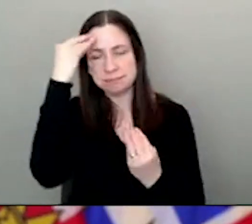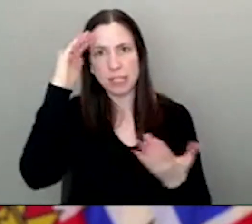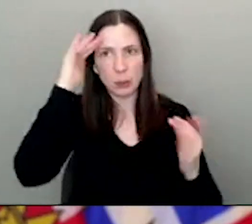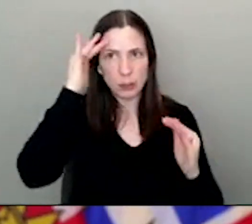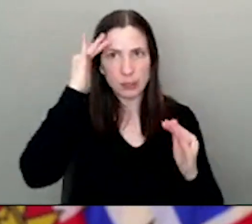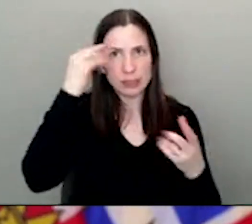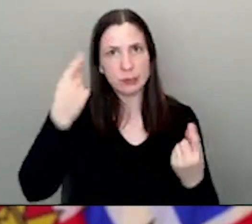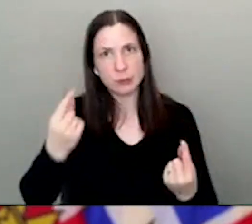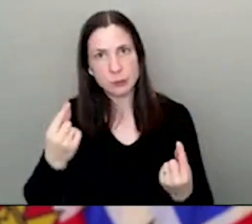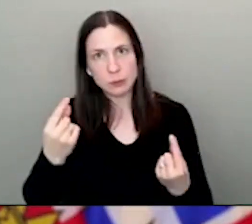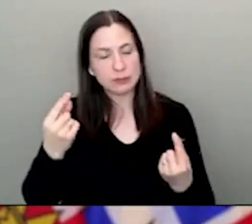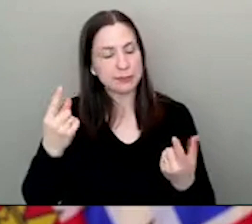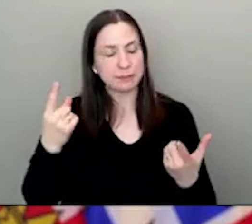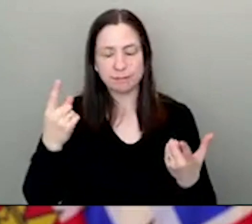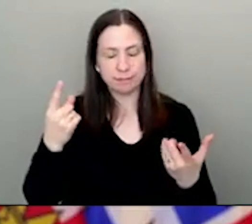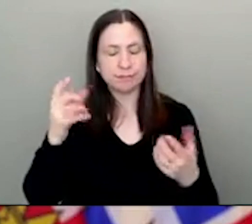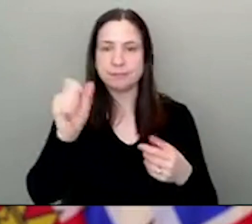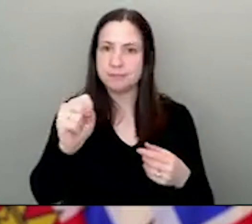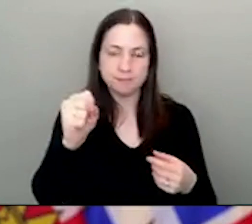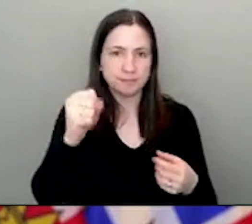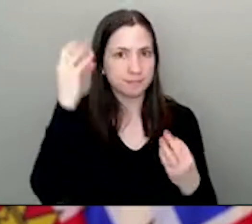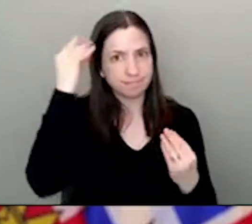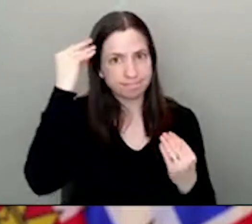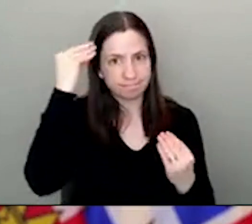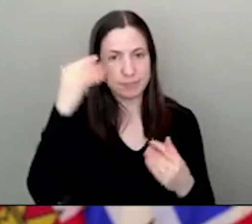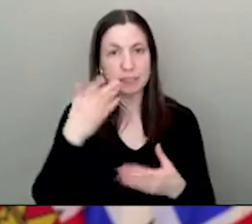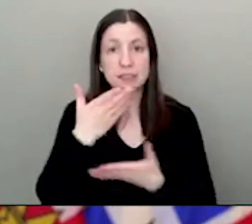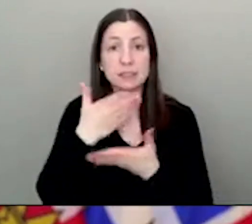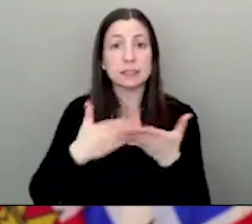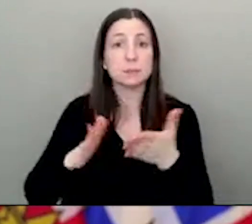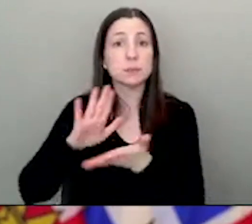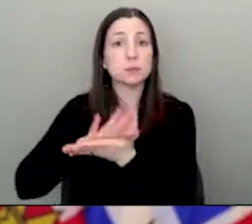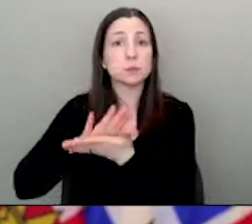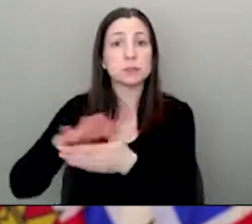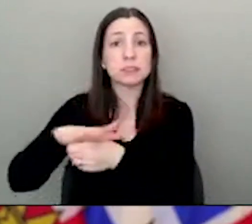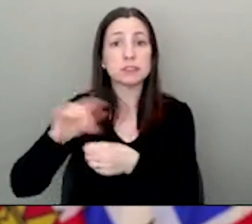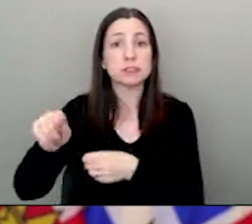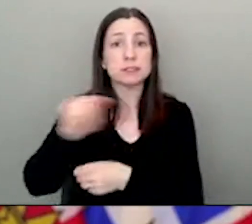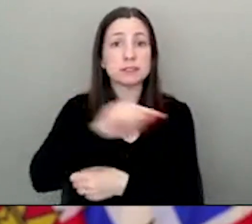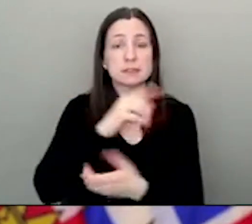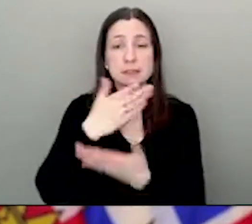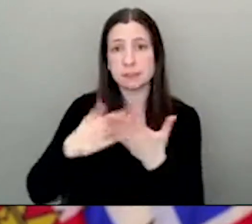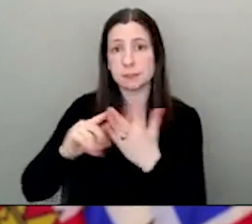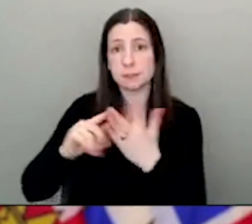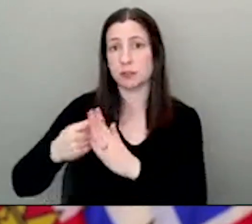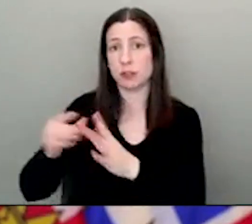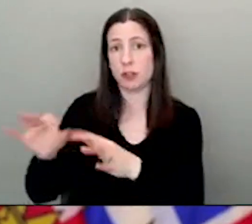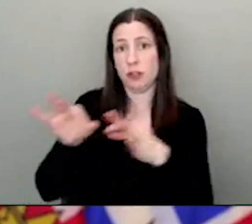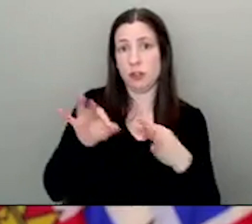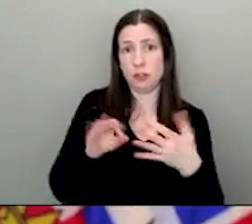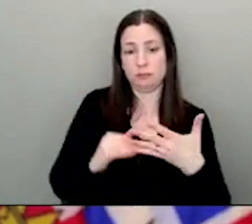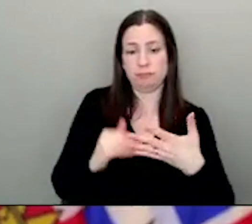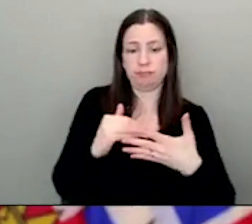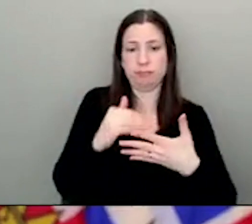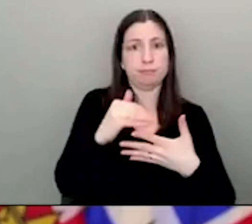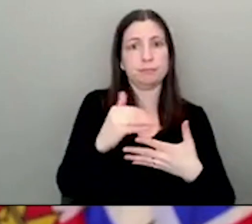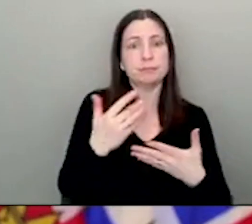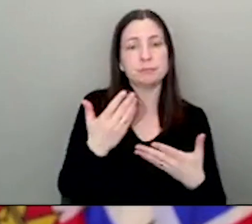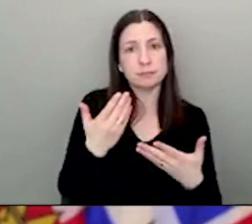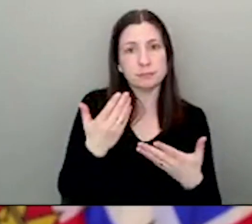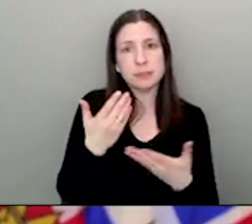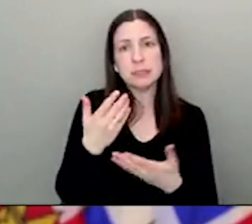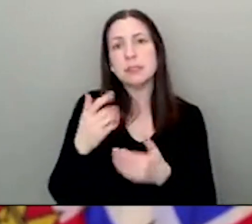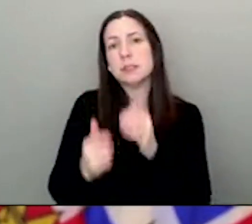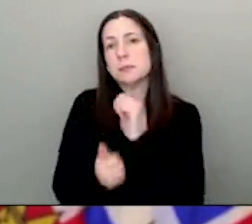for some school districts, March break starts earlier, the main focus is the 16th, starting the week of the